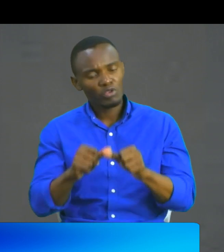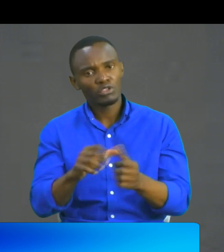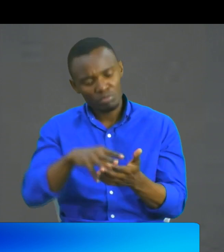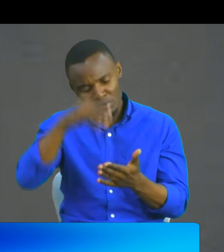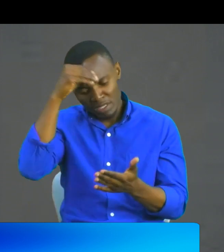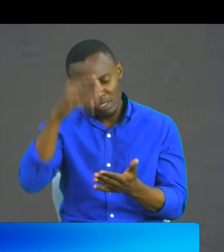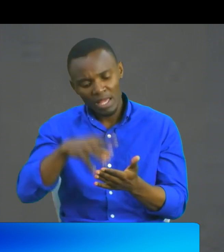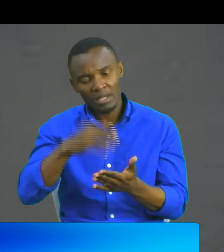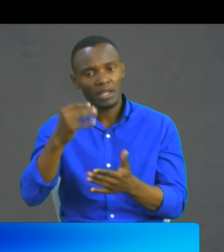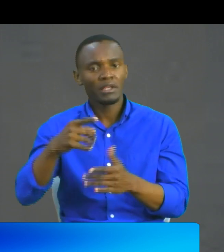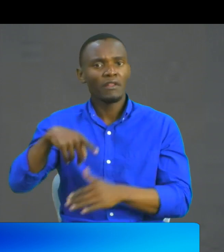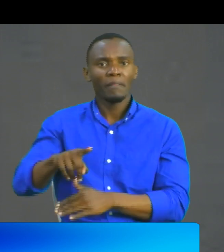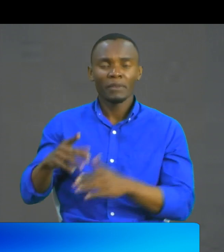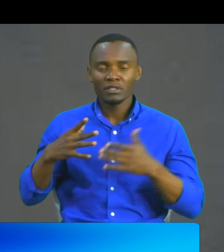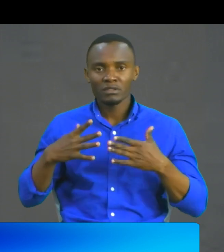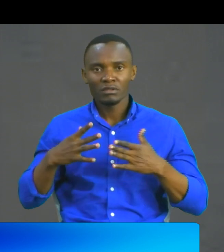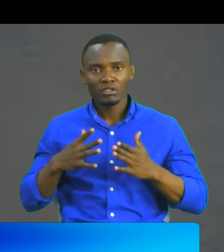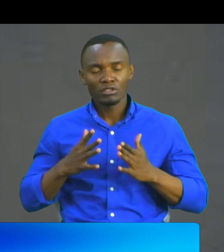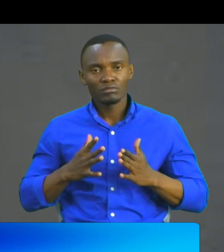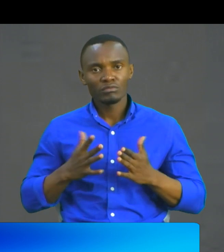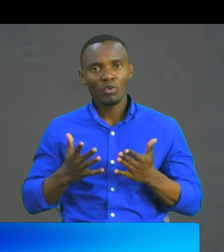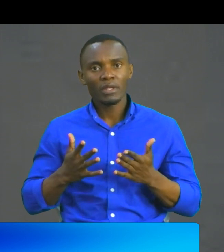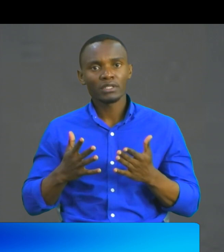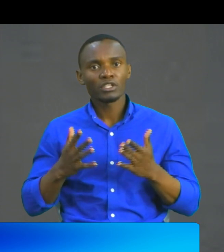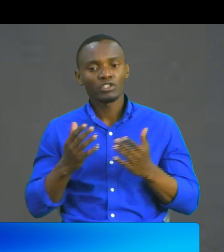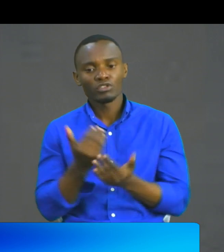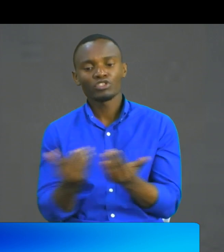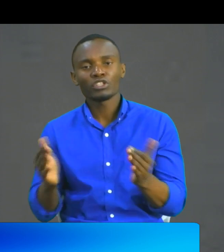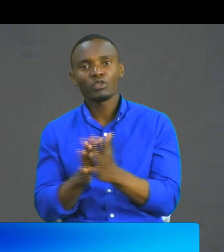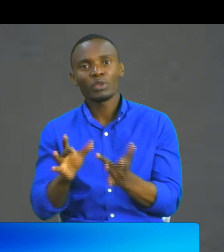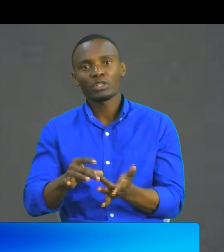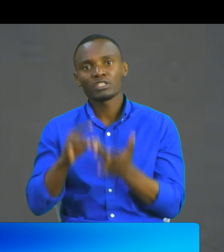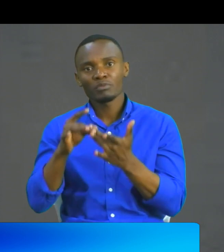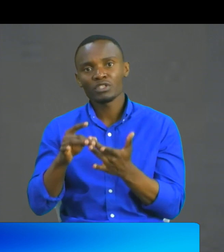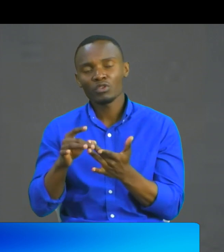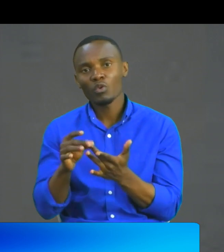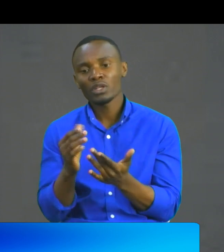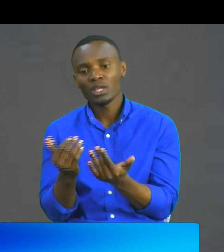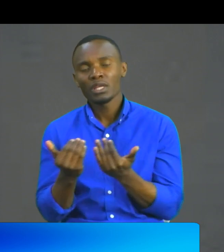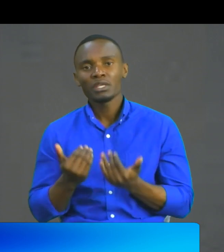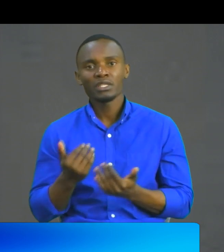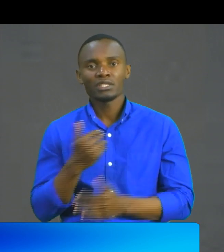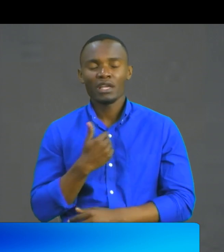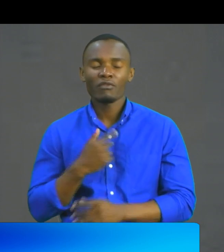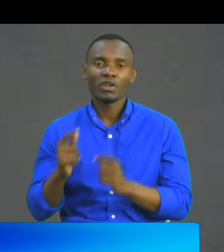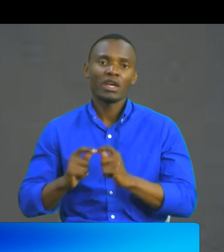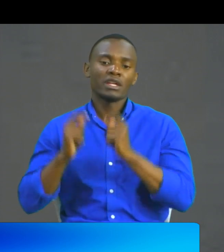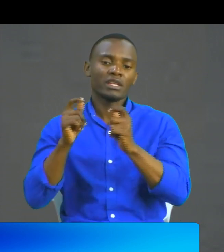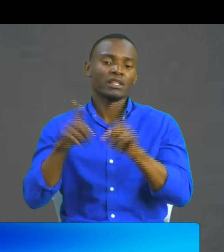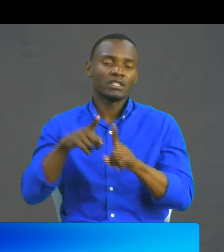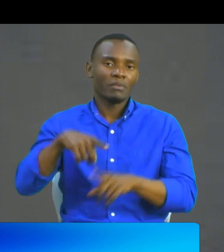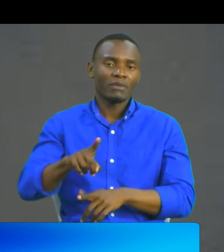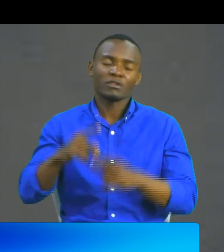talented in some areas better than the typical children. So there is that respect. They have done even better in some areas.